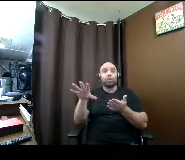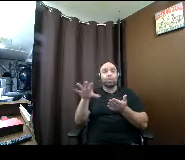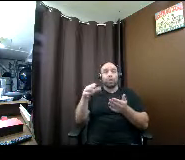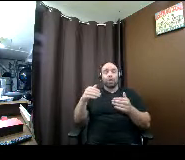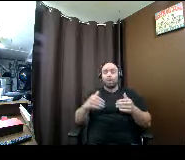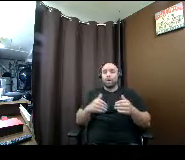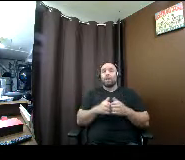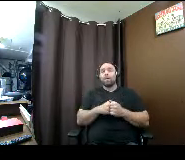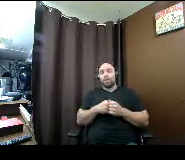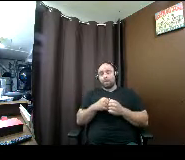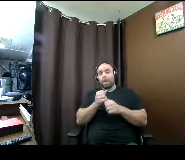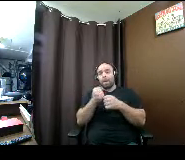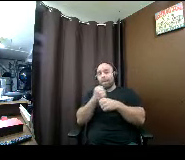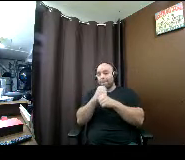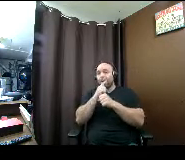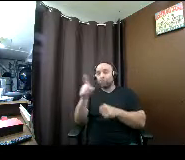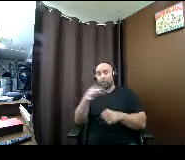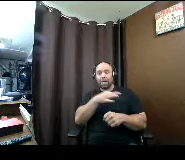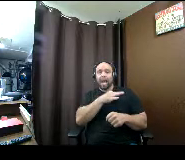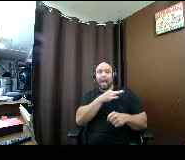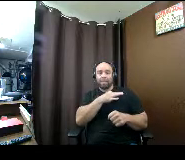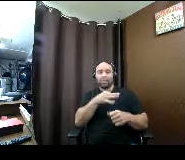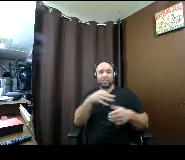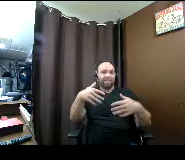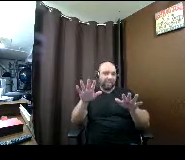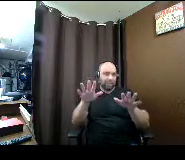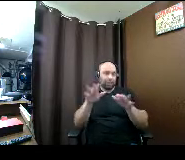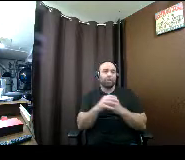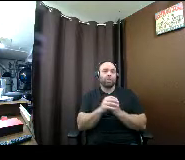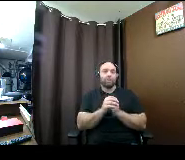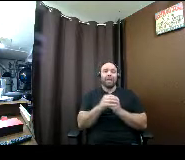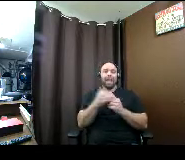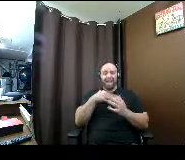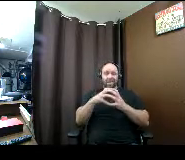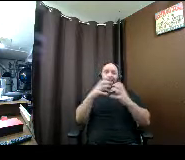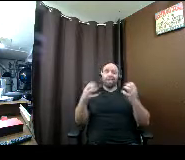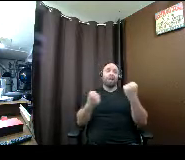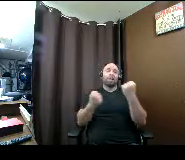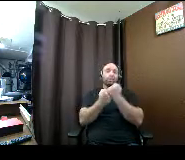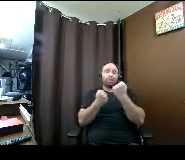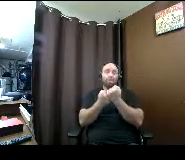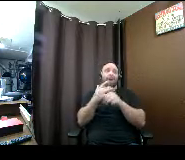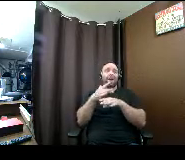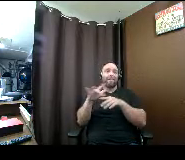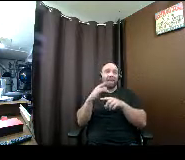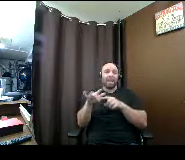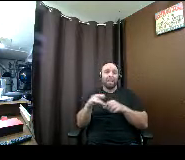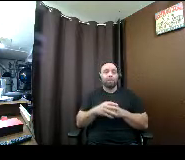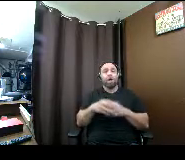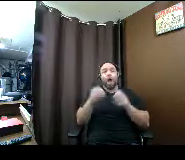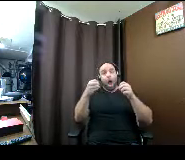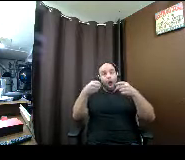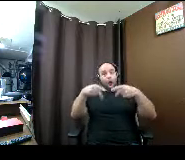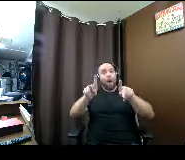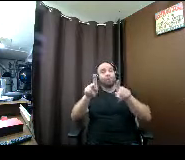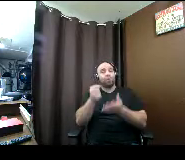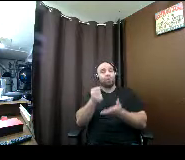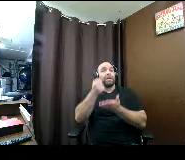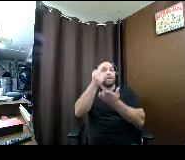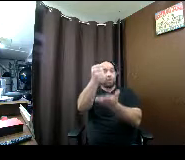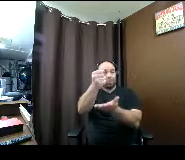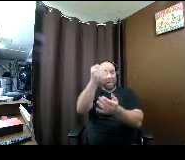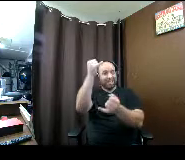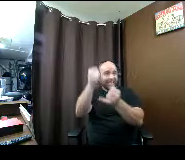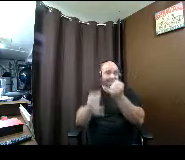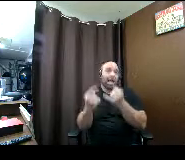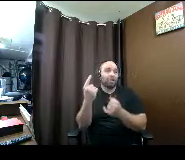that your application is complete so you have a lot of supports available and then finally the opportunity grant which supports students